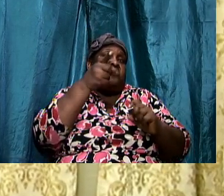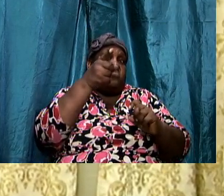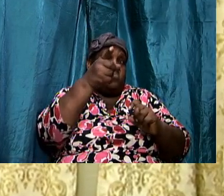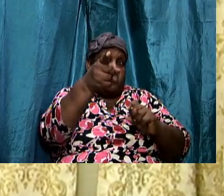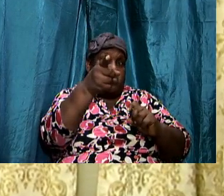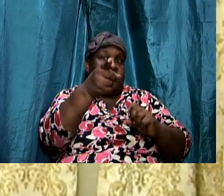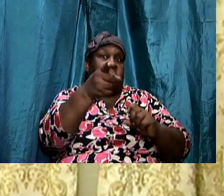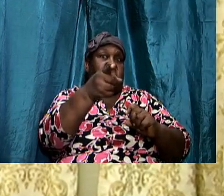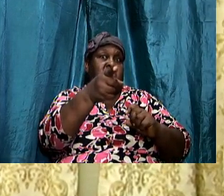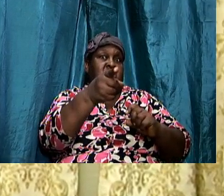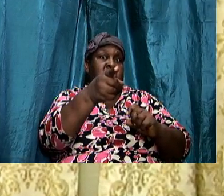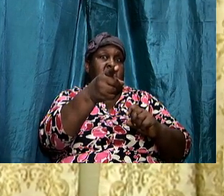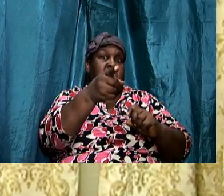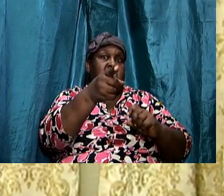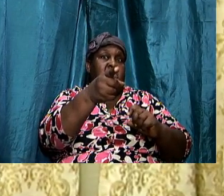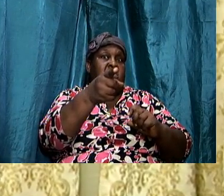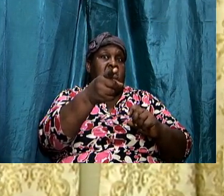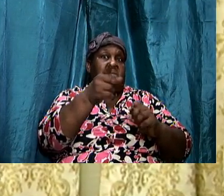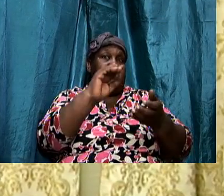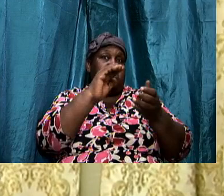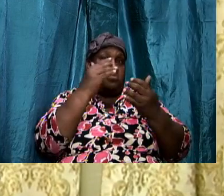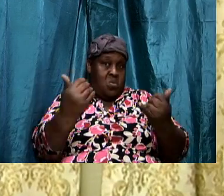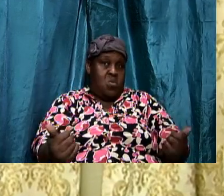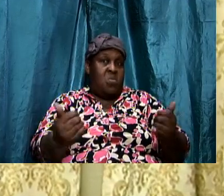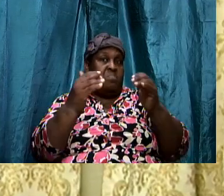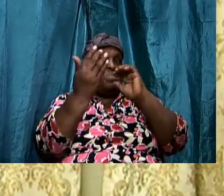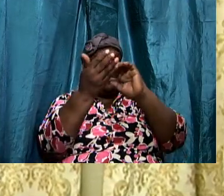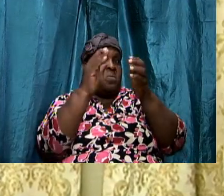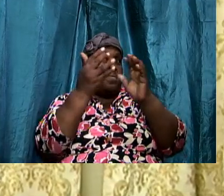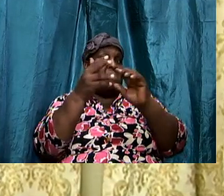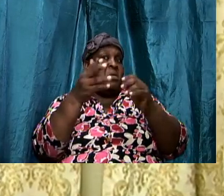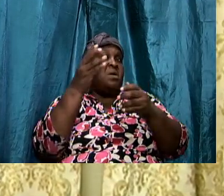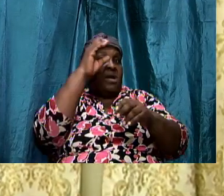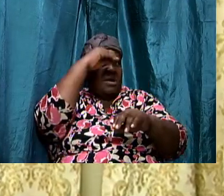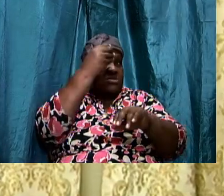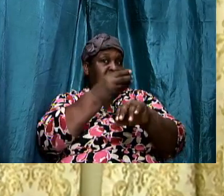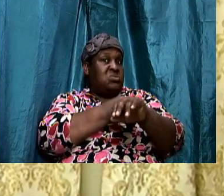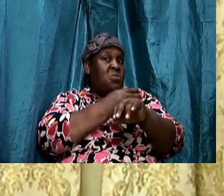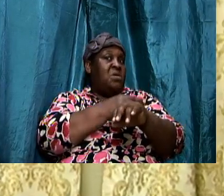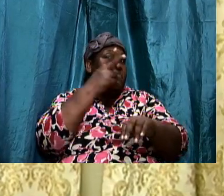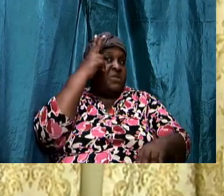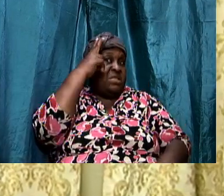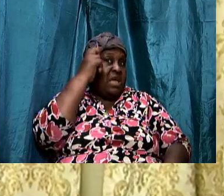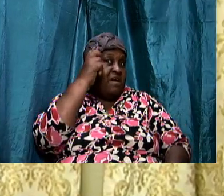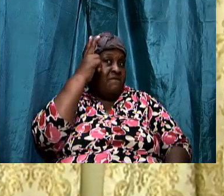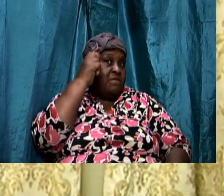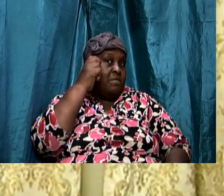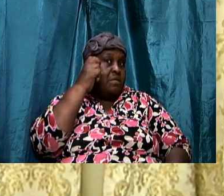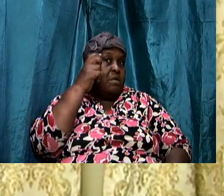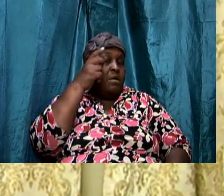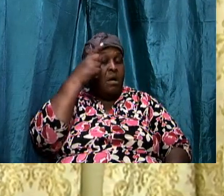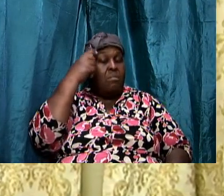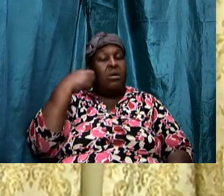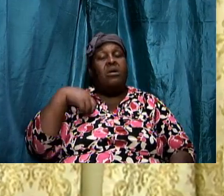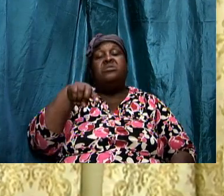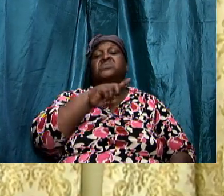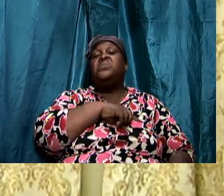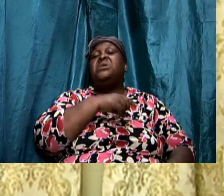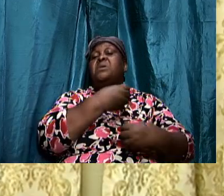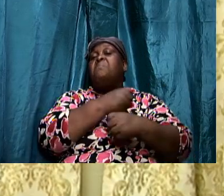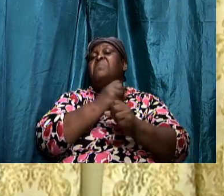son of beelzebub a daughter of the devil because we have allowed ourselves to